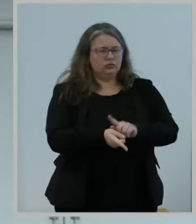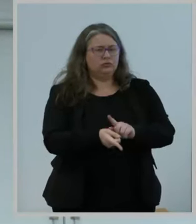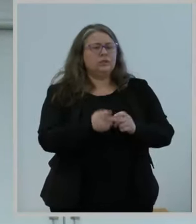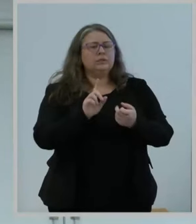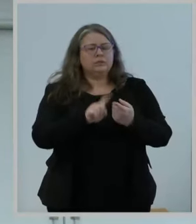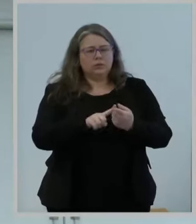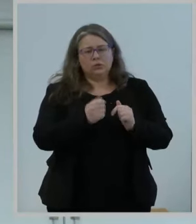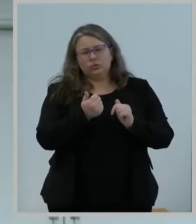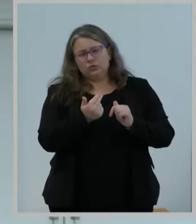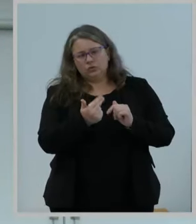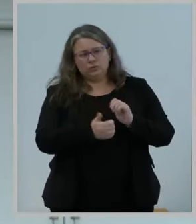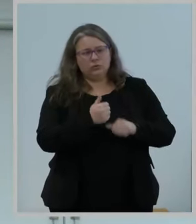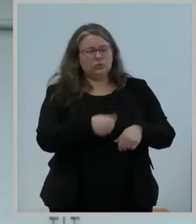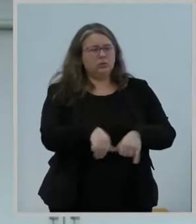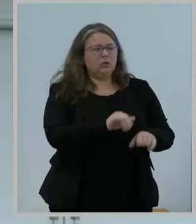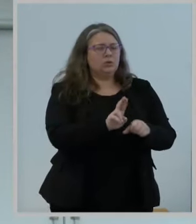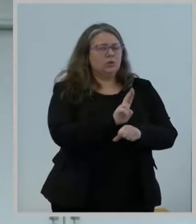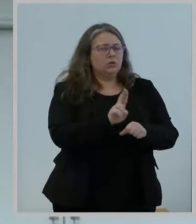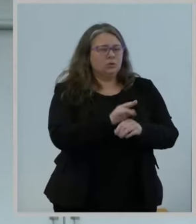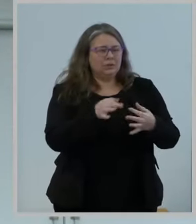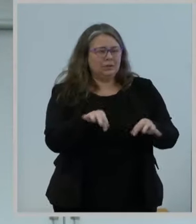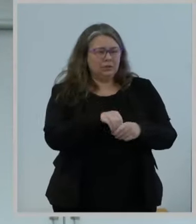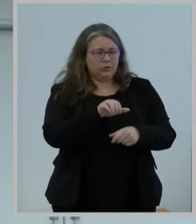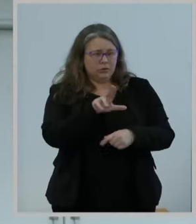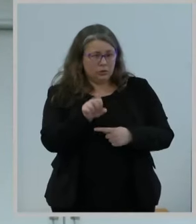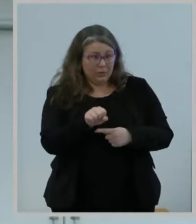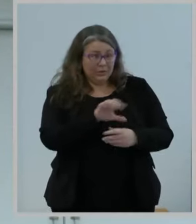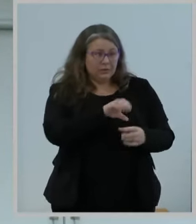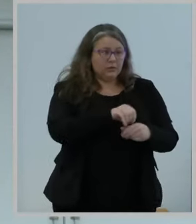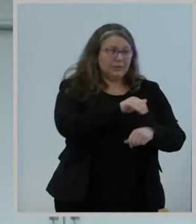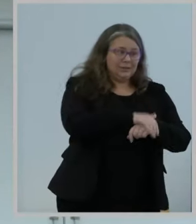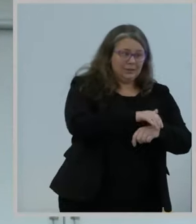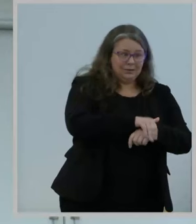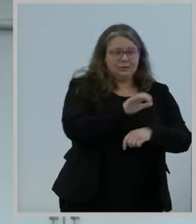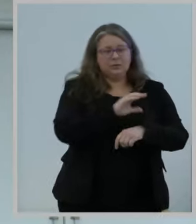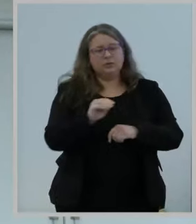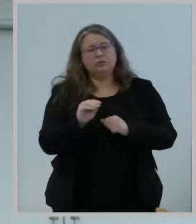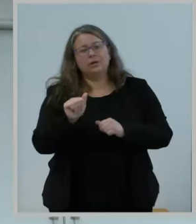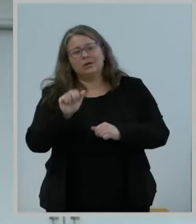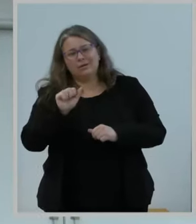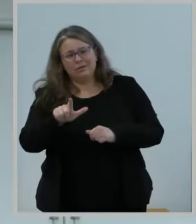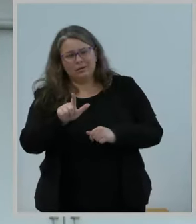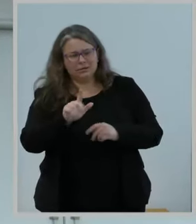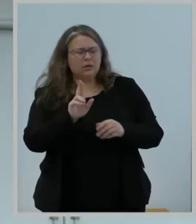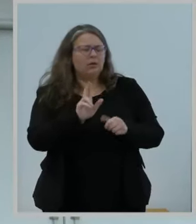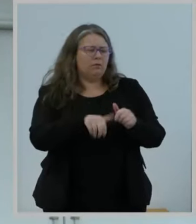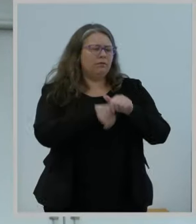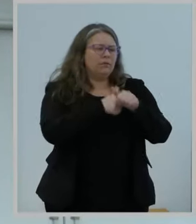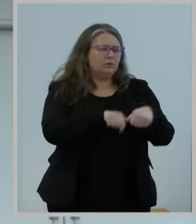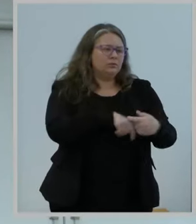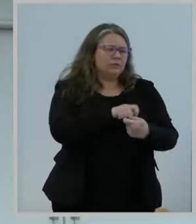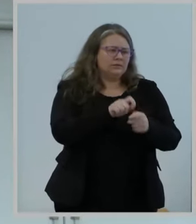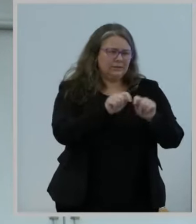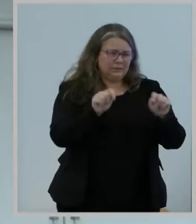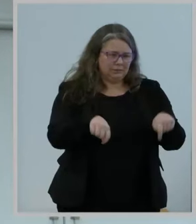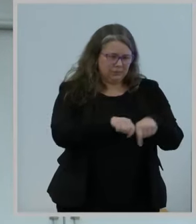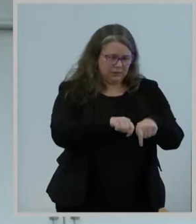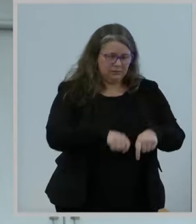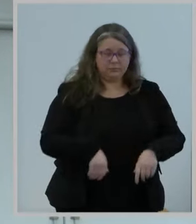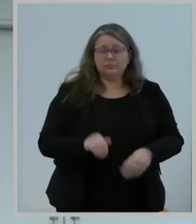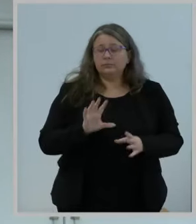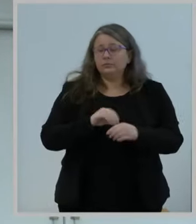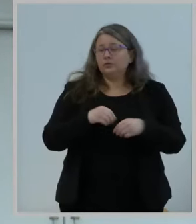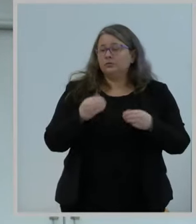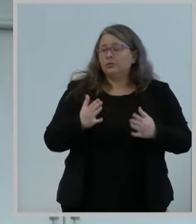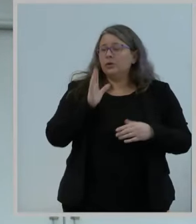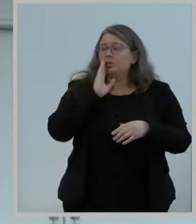in the United States in addition to English and American Sign Language. Participating wireless providers will support multilingual WIA by enabling mobile